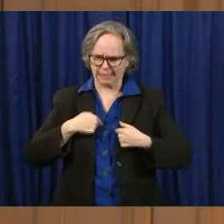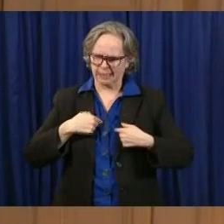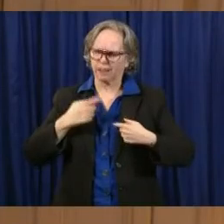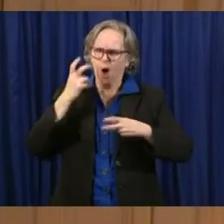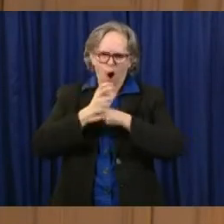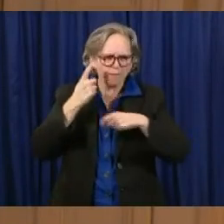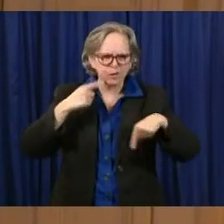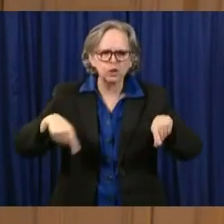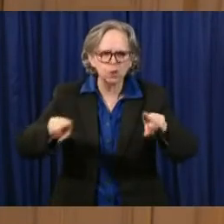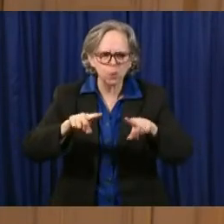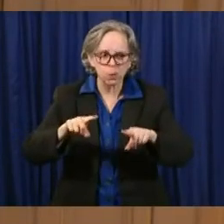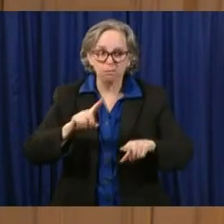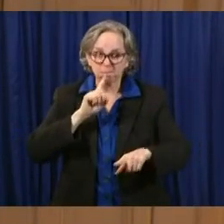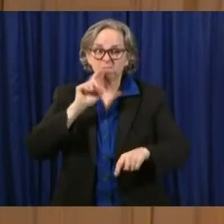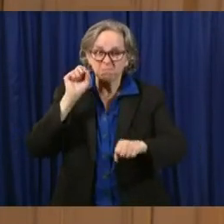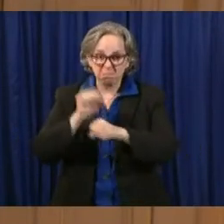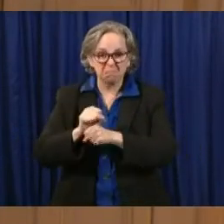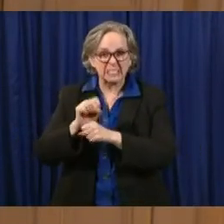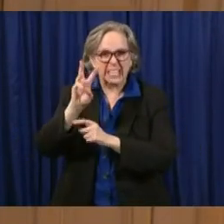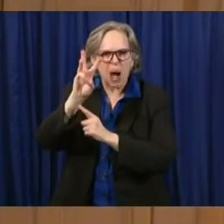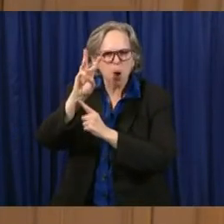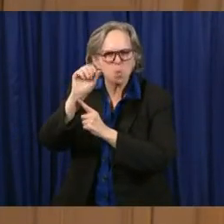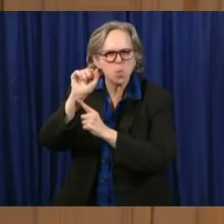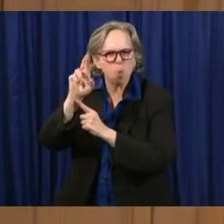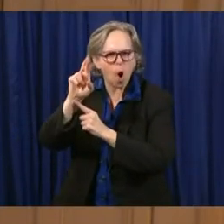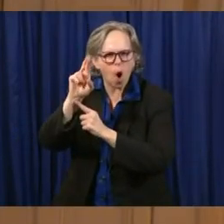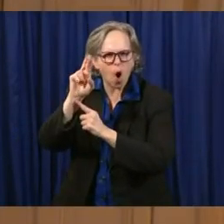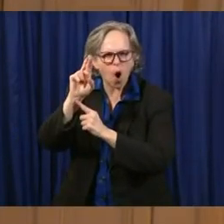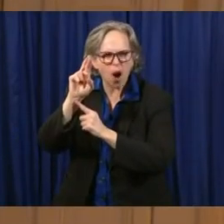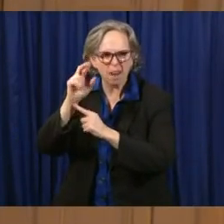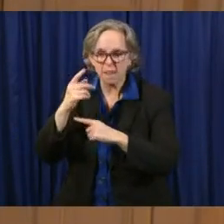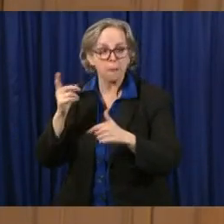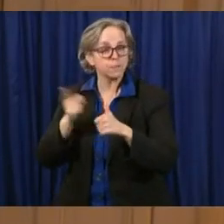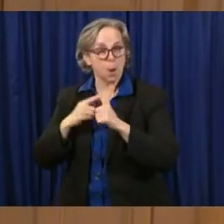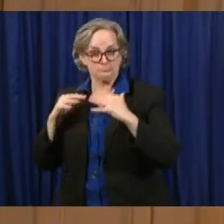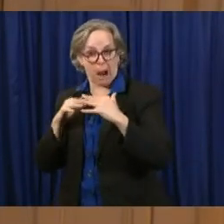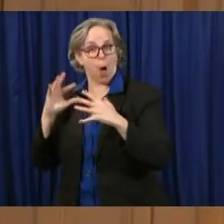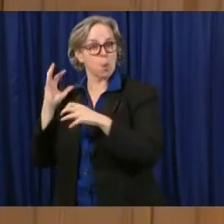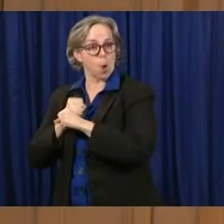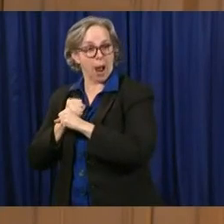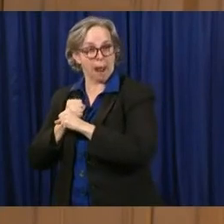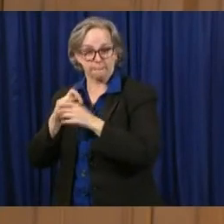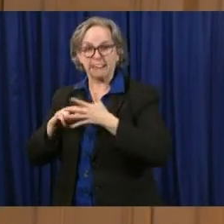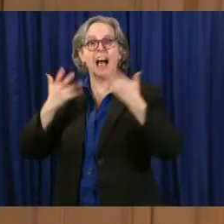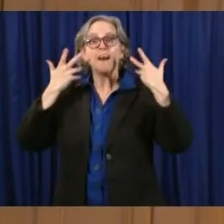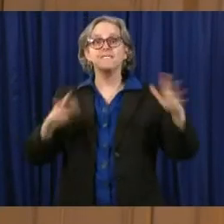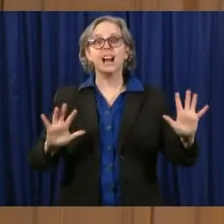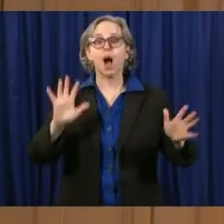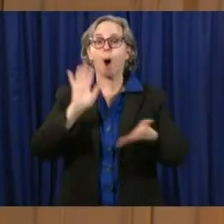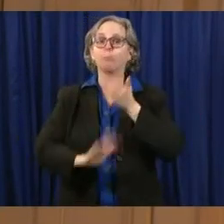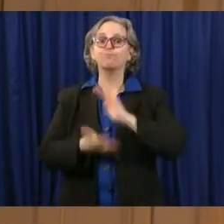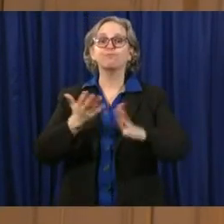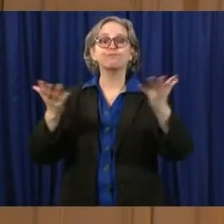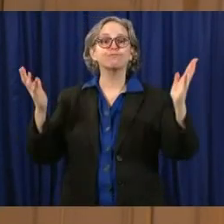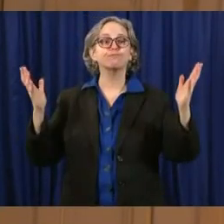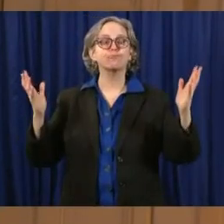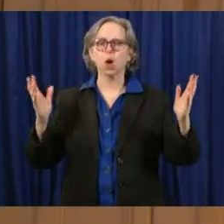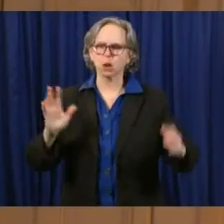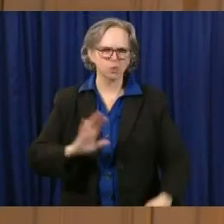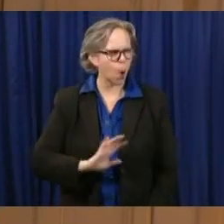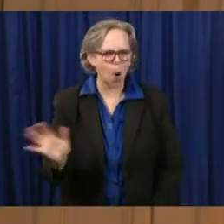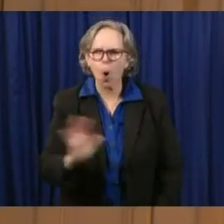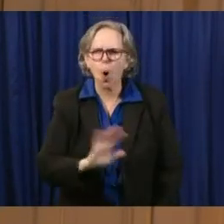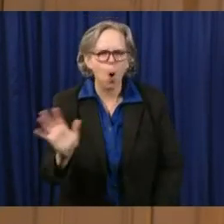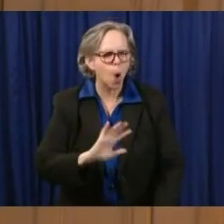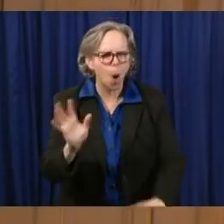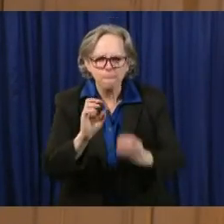war. We have won the first battle, but we can't stop there. This is a longer road, and there are other battles yet